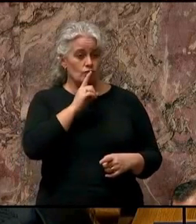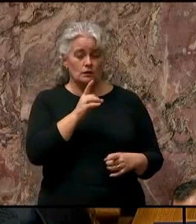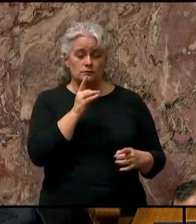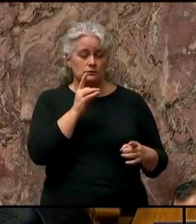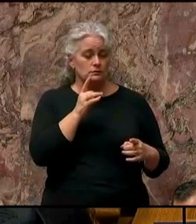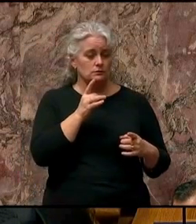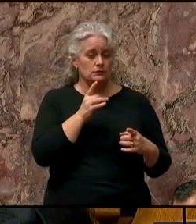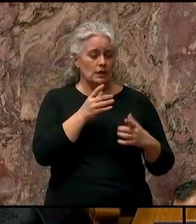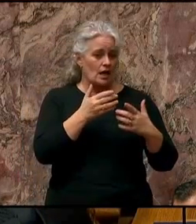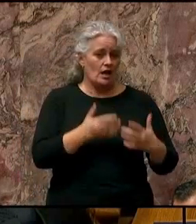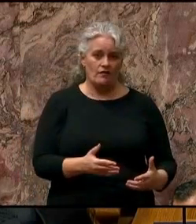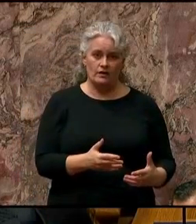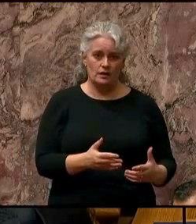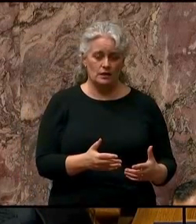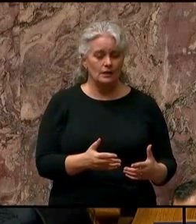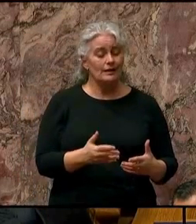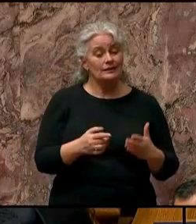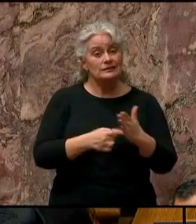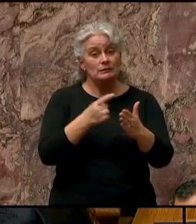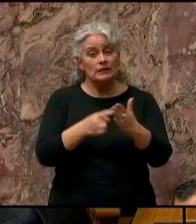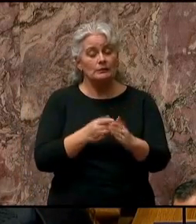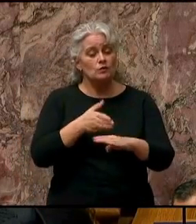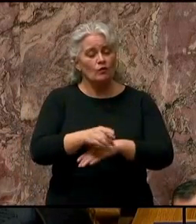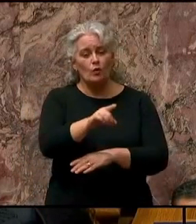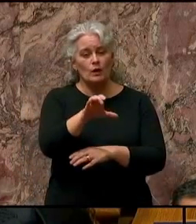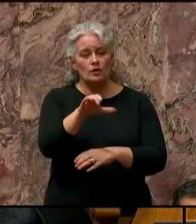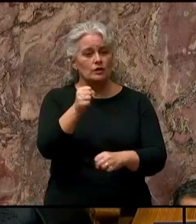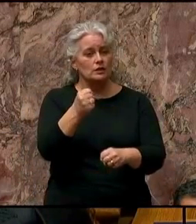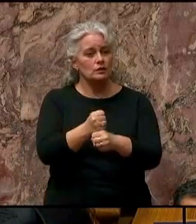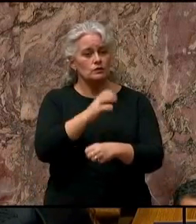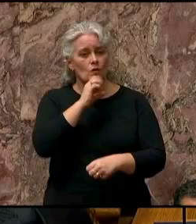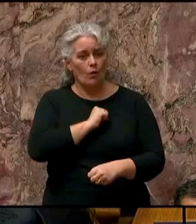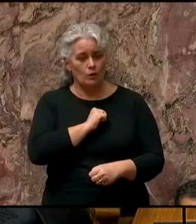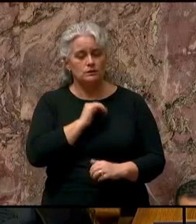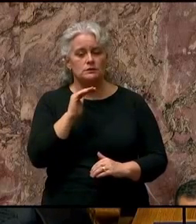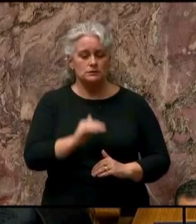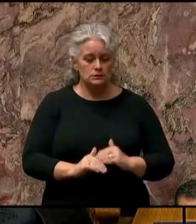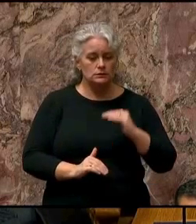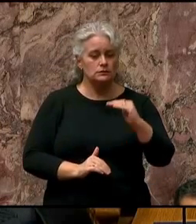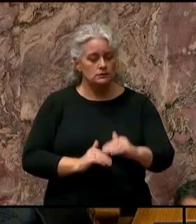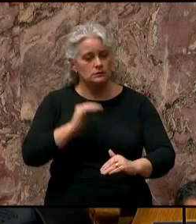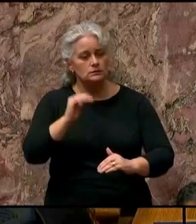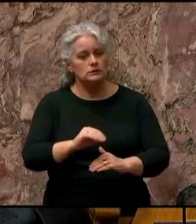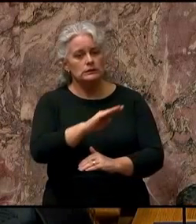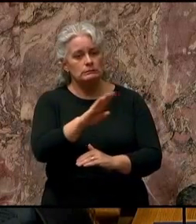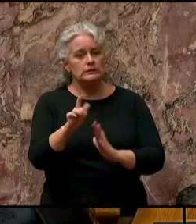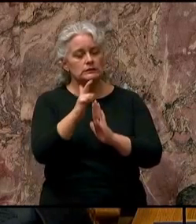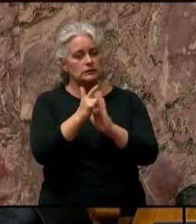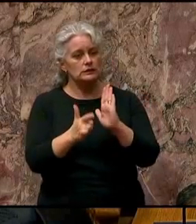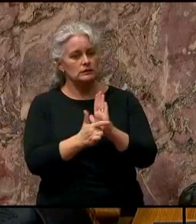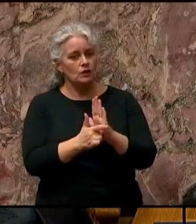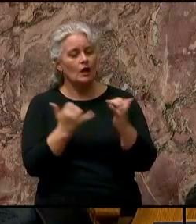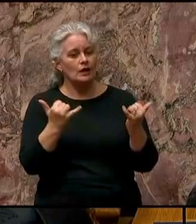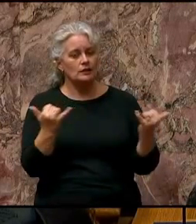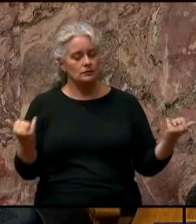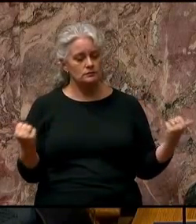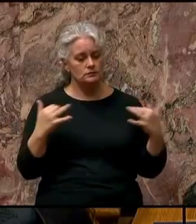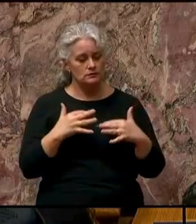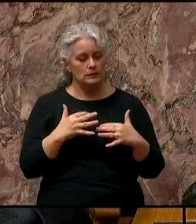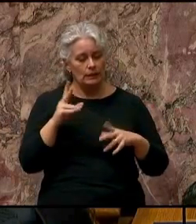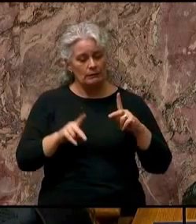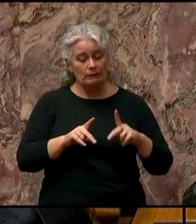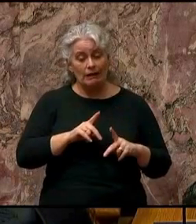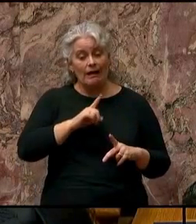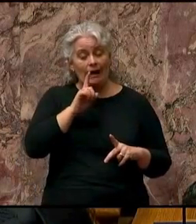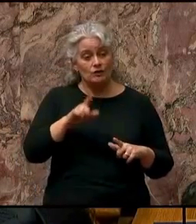and in some cases, 100 years old. Step by step, BC's laws were brought in line with how people actually